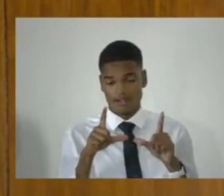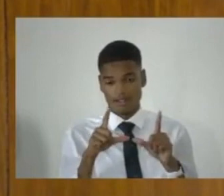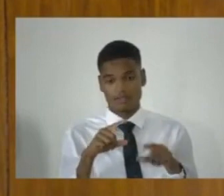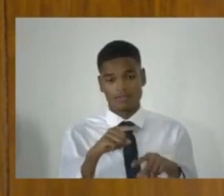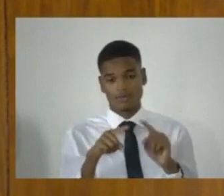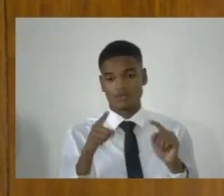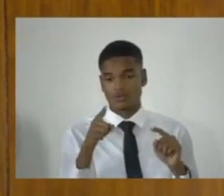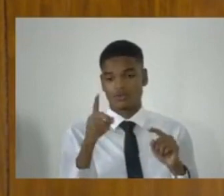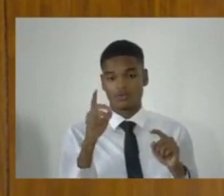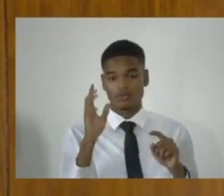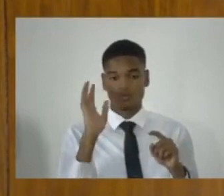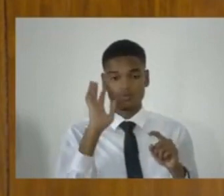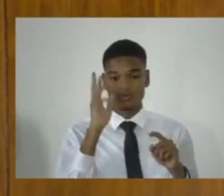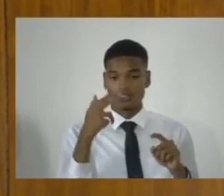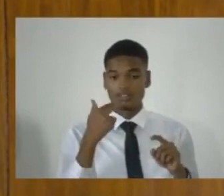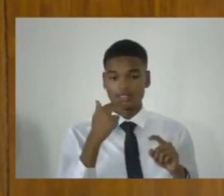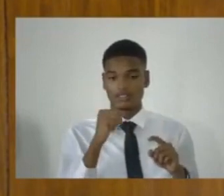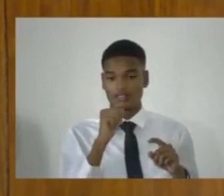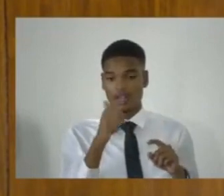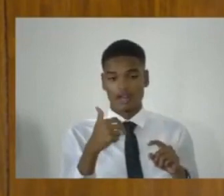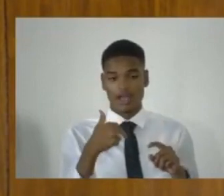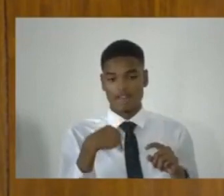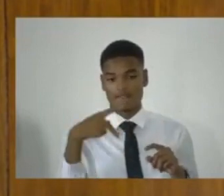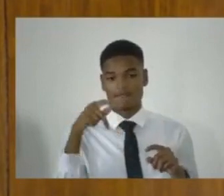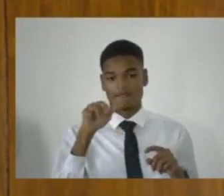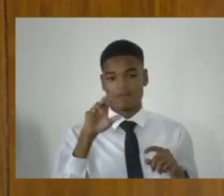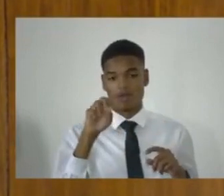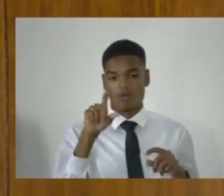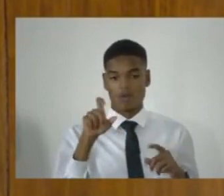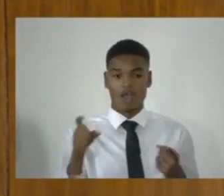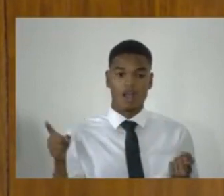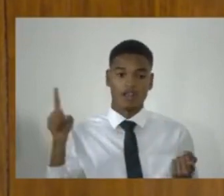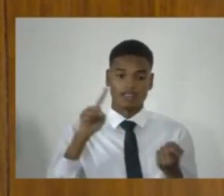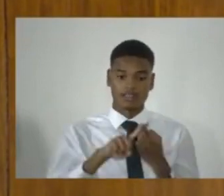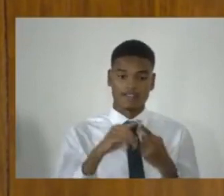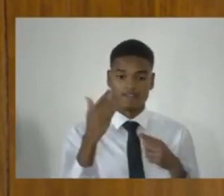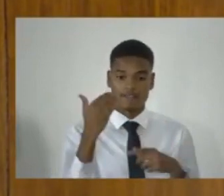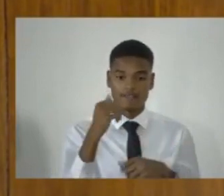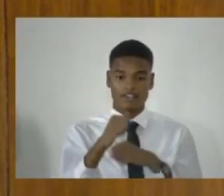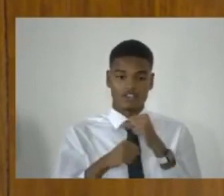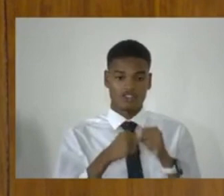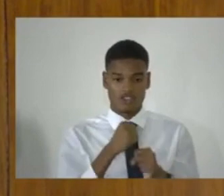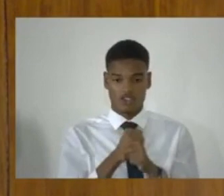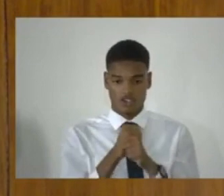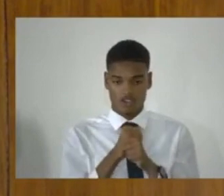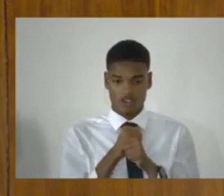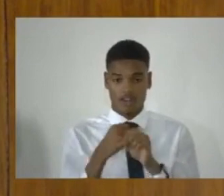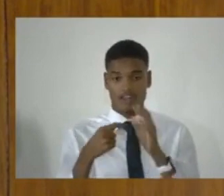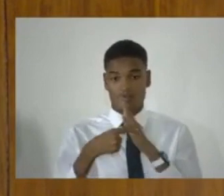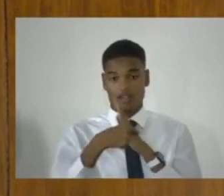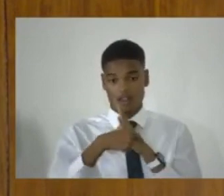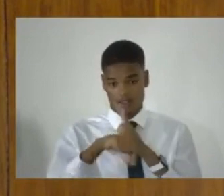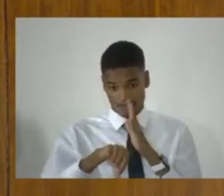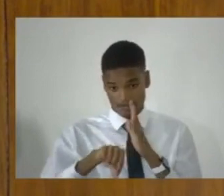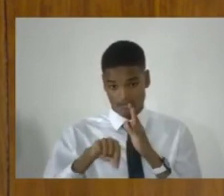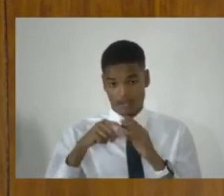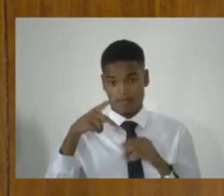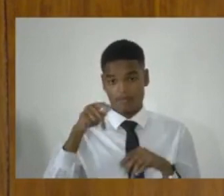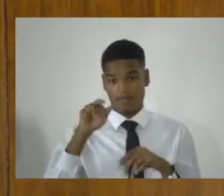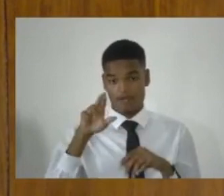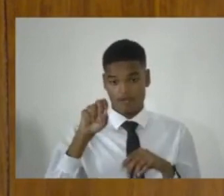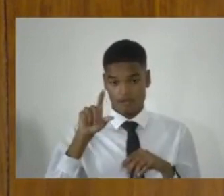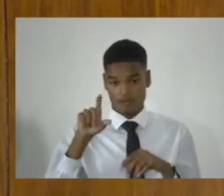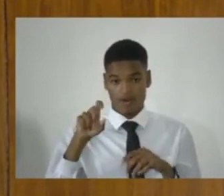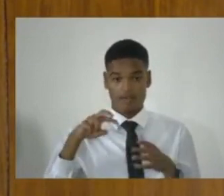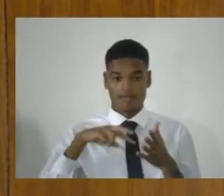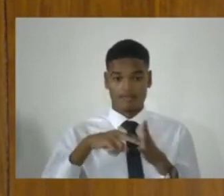until 15 years has been served. Now, eligibility parole doesn't mean you get parole. Eligibility parole, if you're not